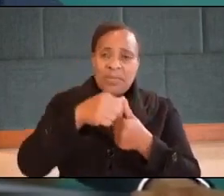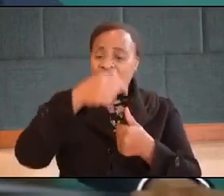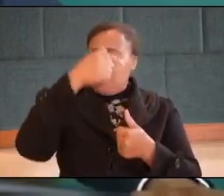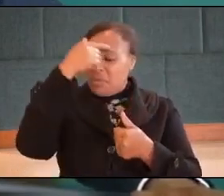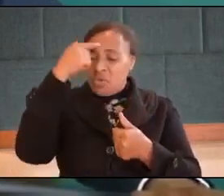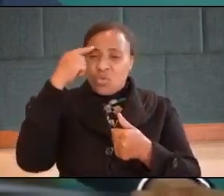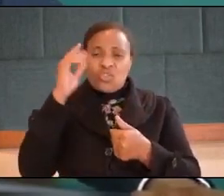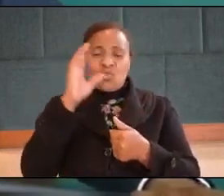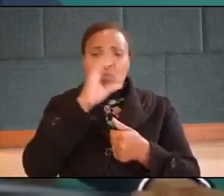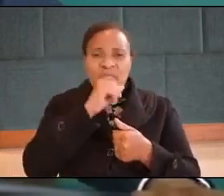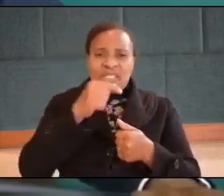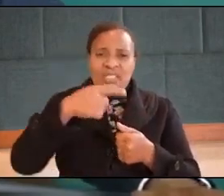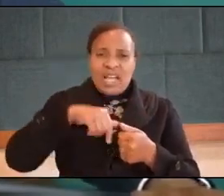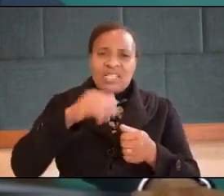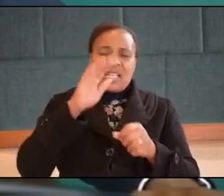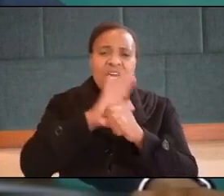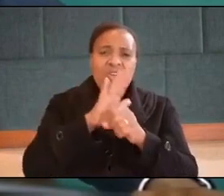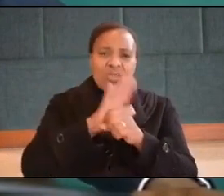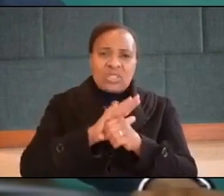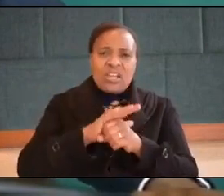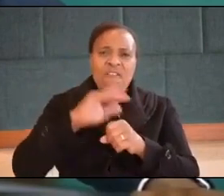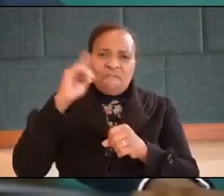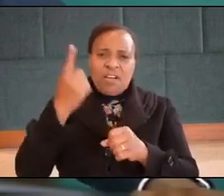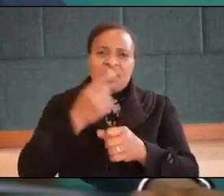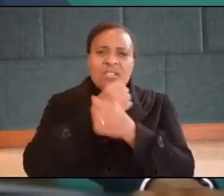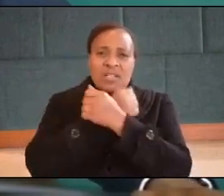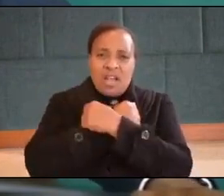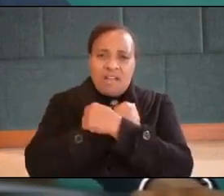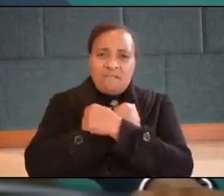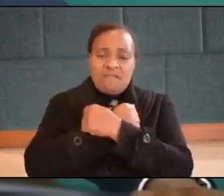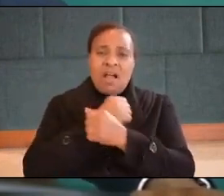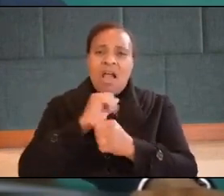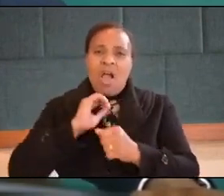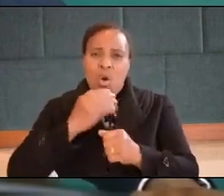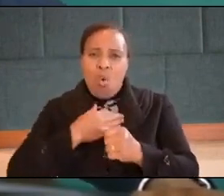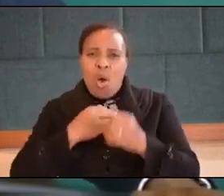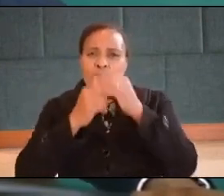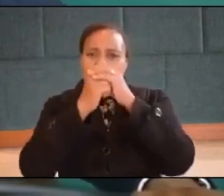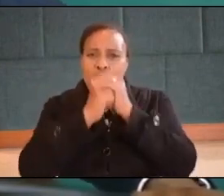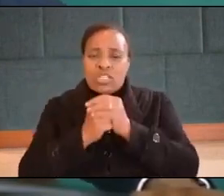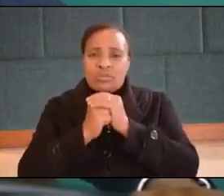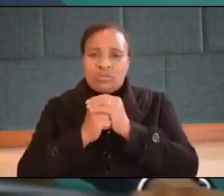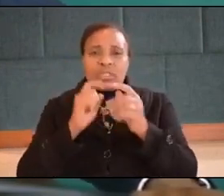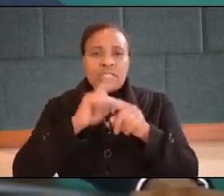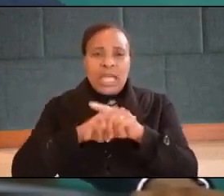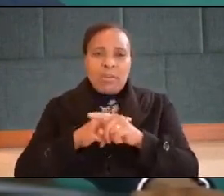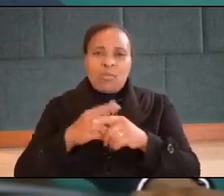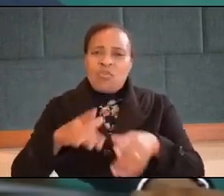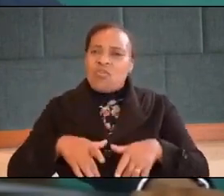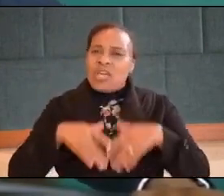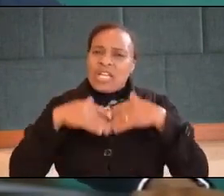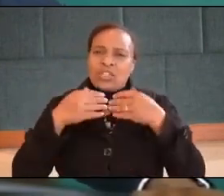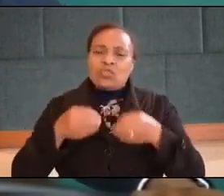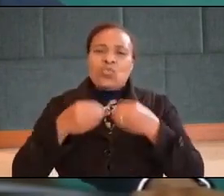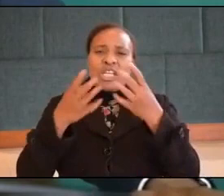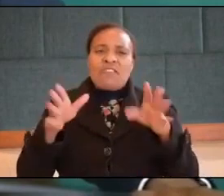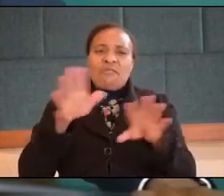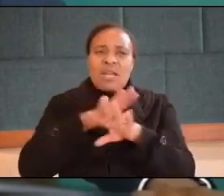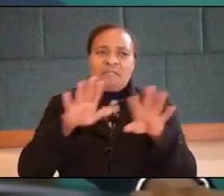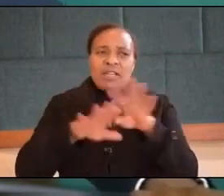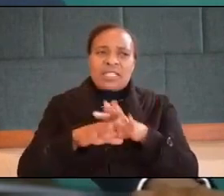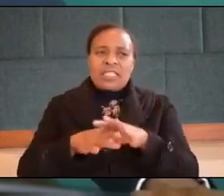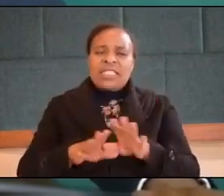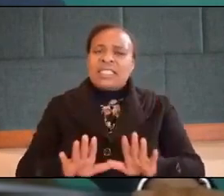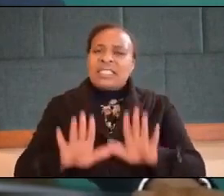you miss us so much god you miss the first love you miss our devotion when we were willing to give everything to